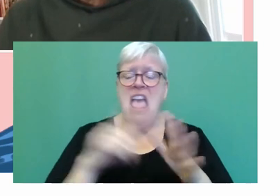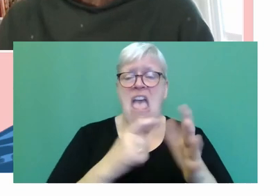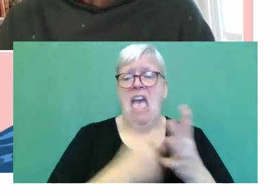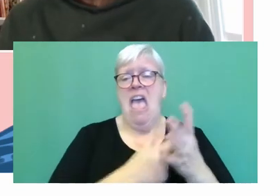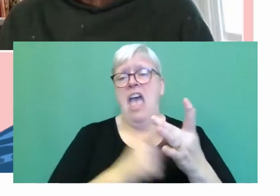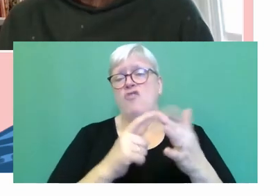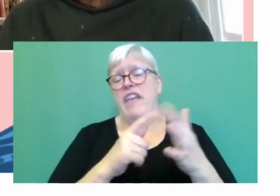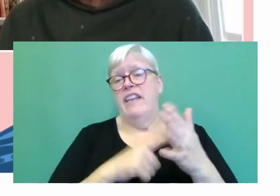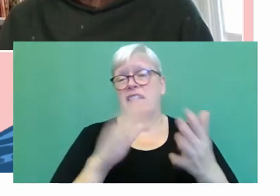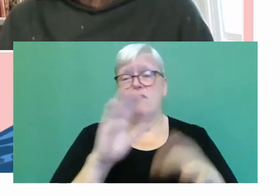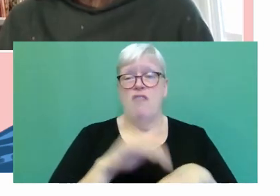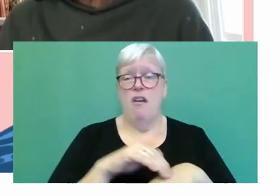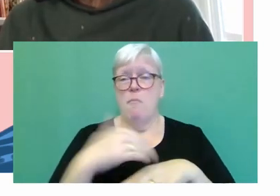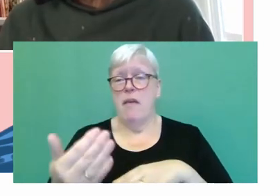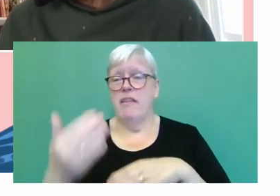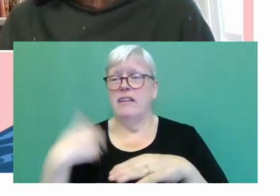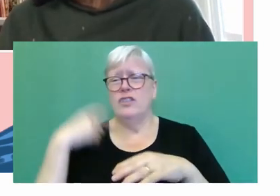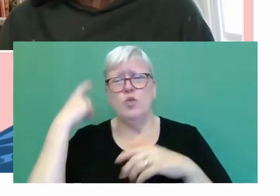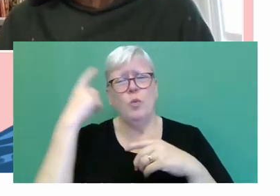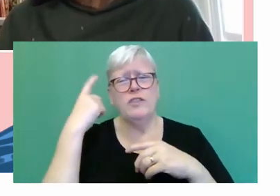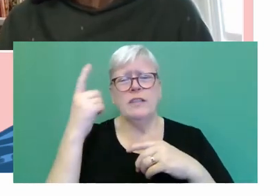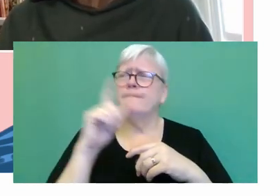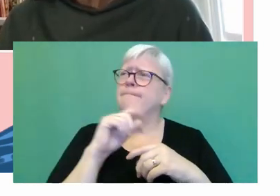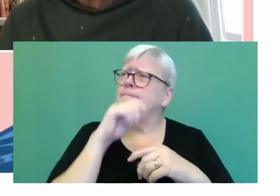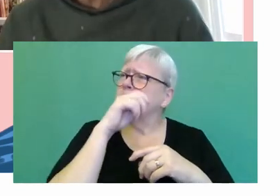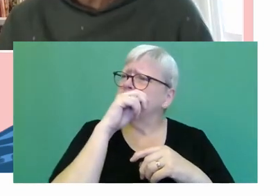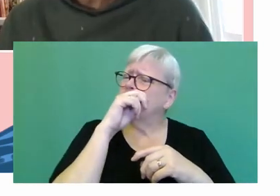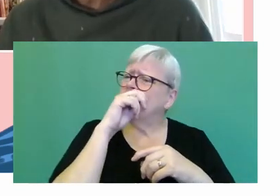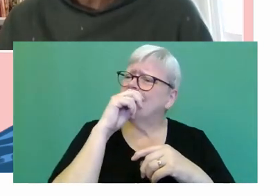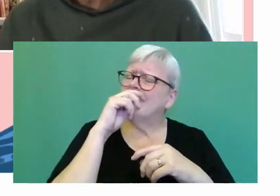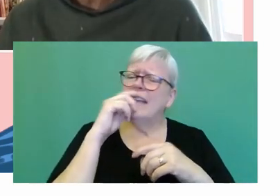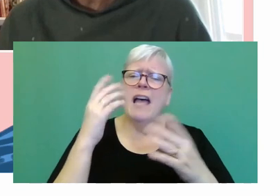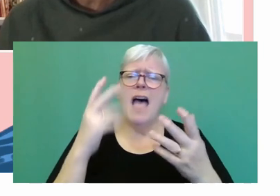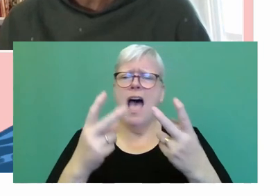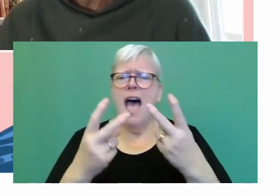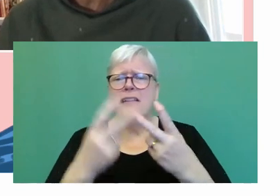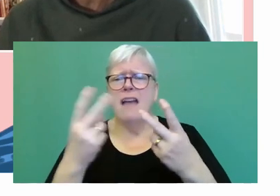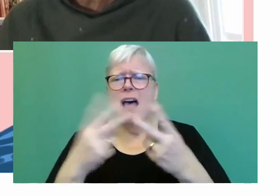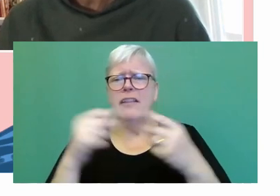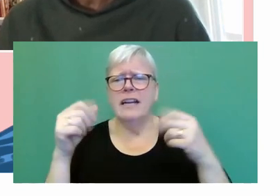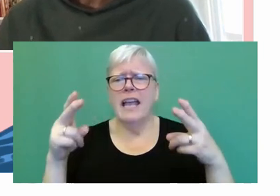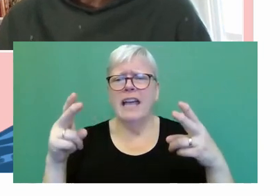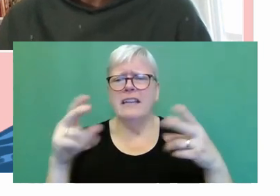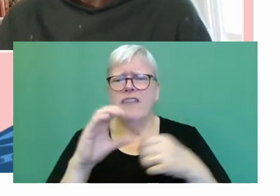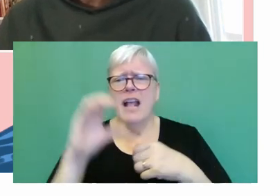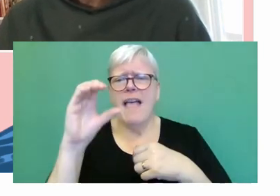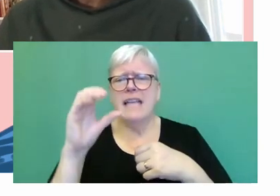And then she starts wondering, well, is this another kind of class anxiety that,